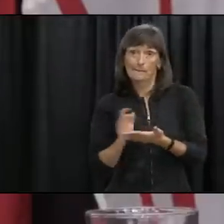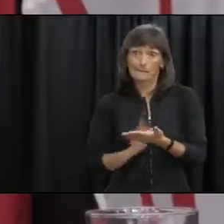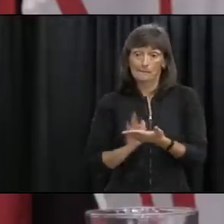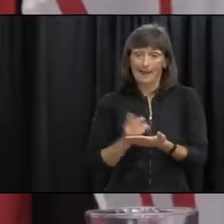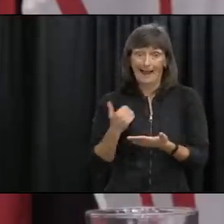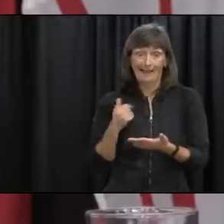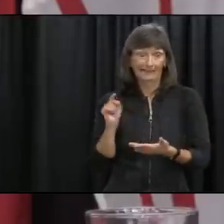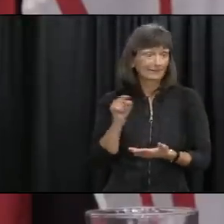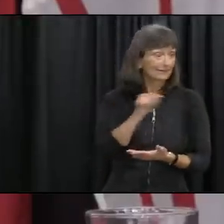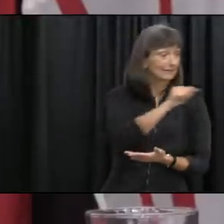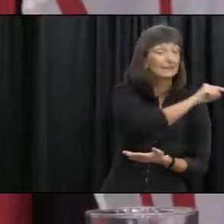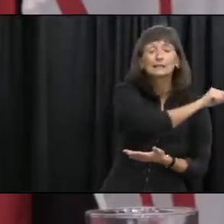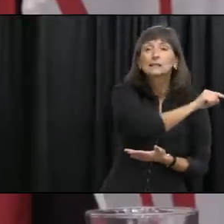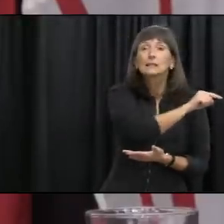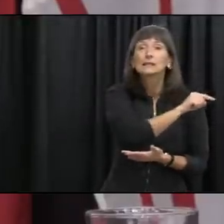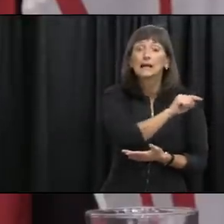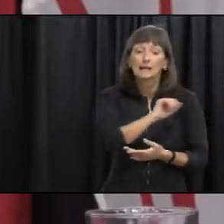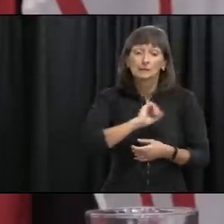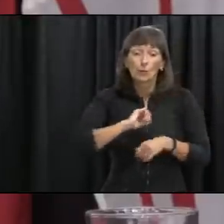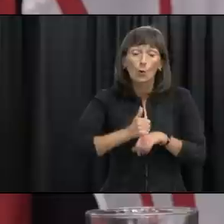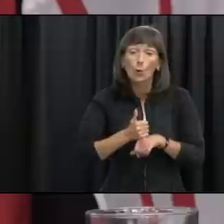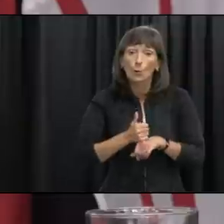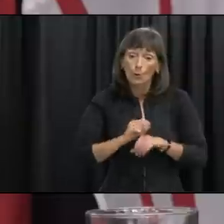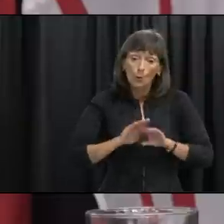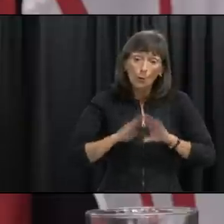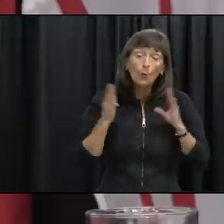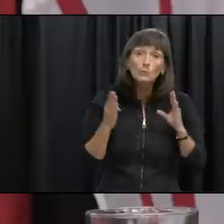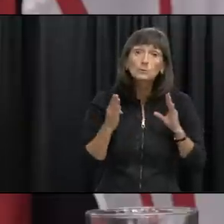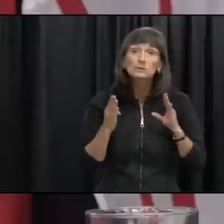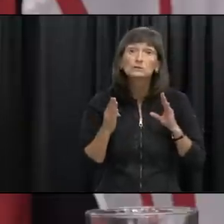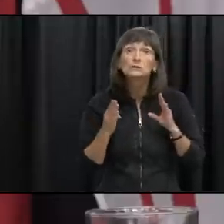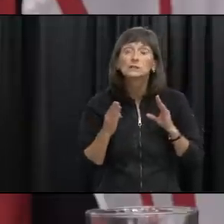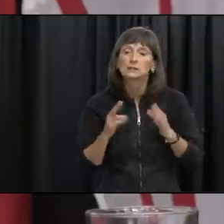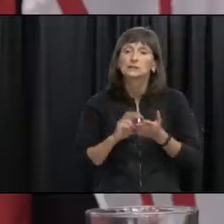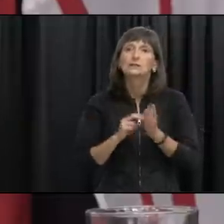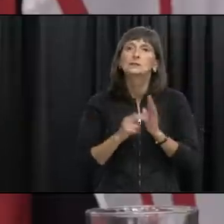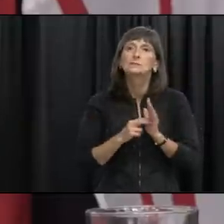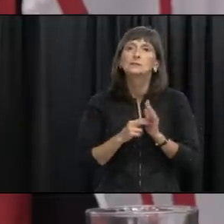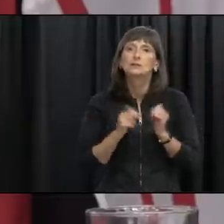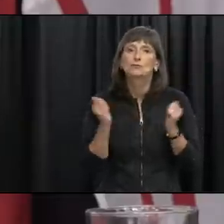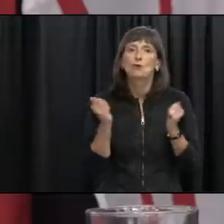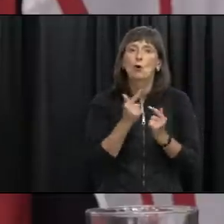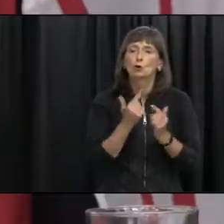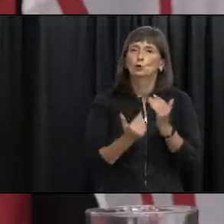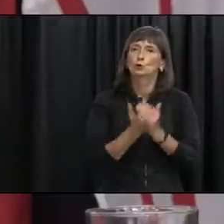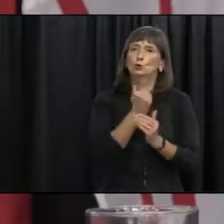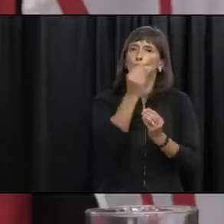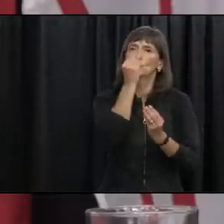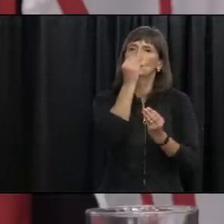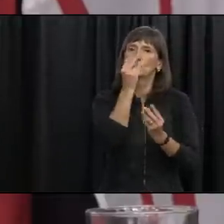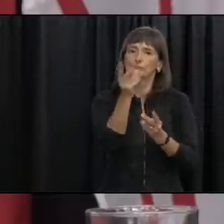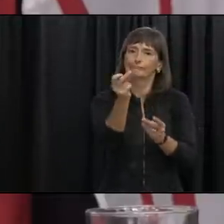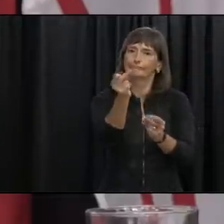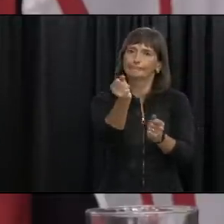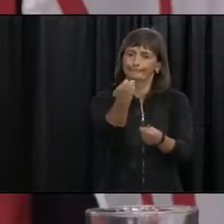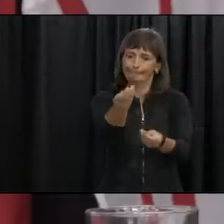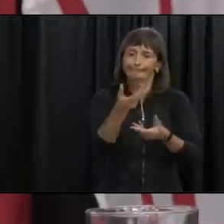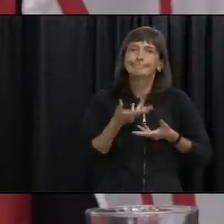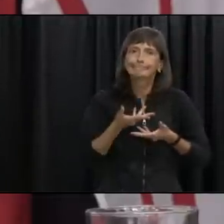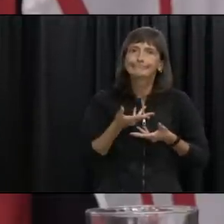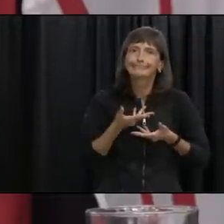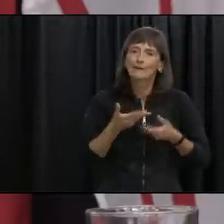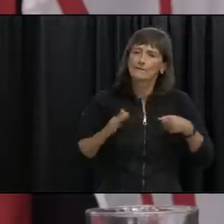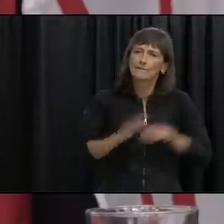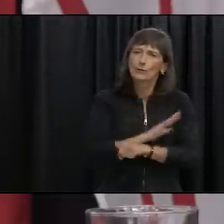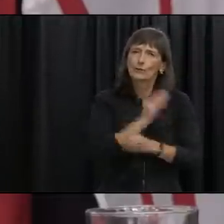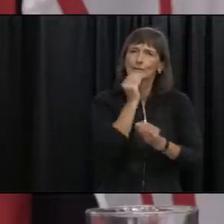and enabled in their uh in their province or territory uh can get the most information uh it's about completeness